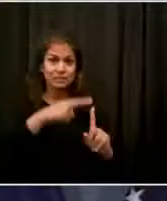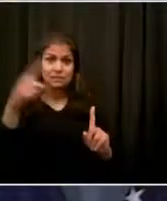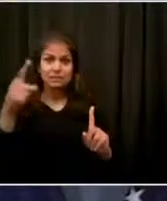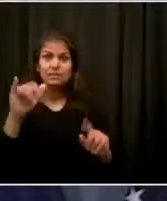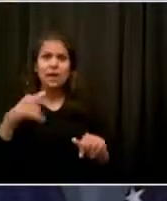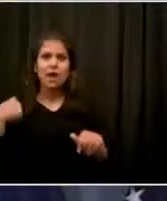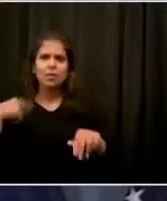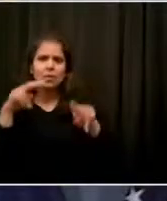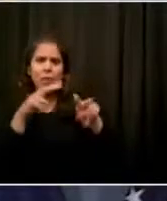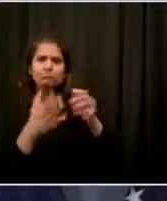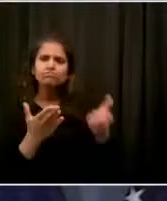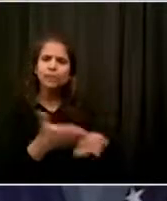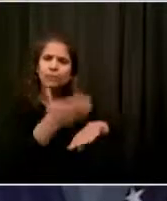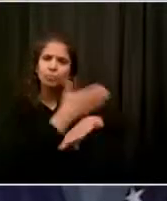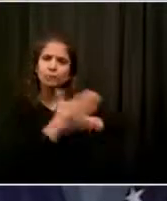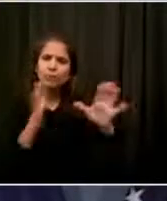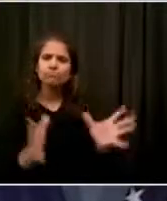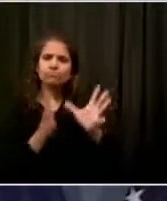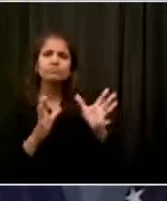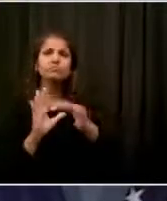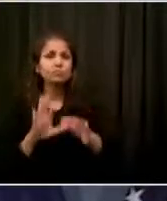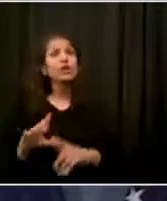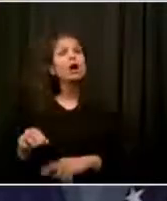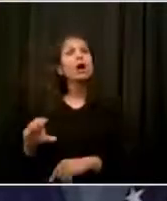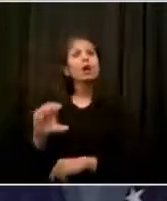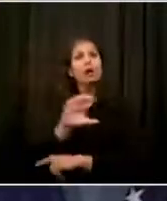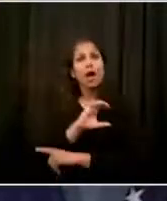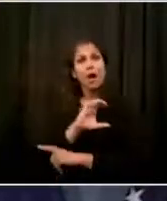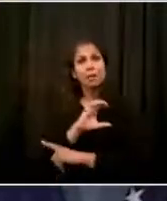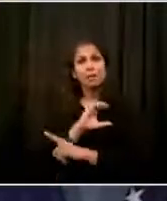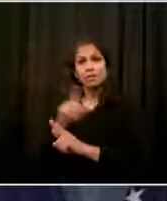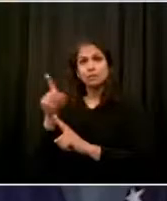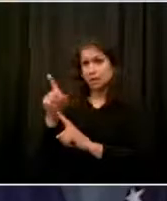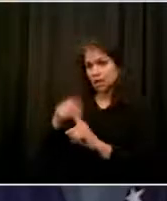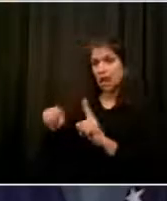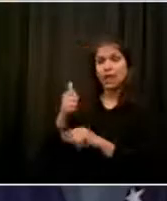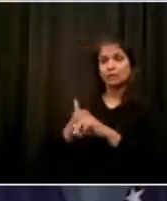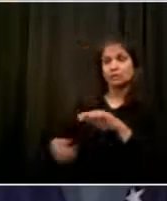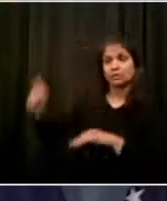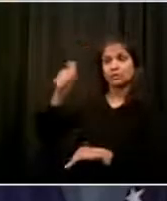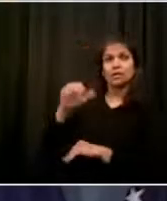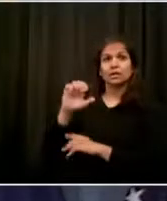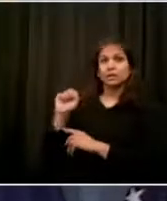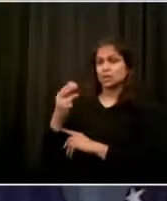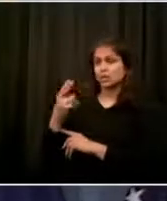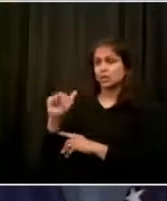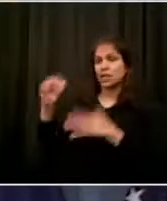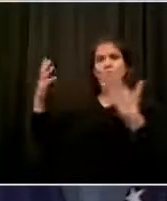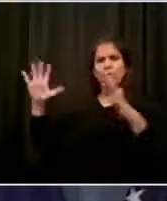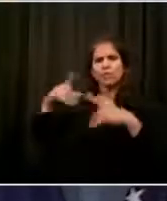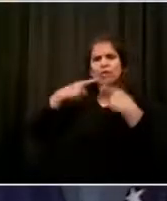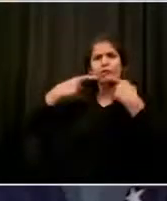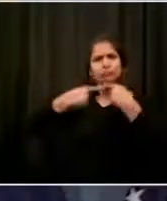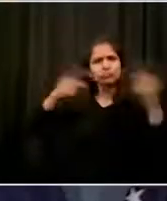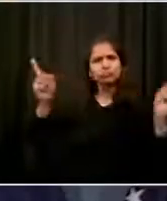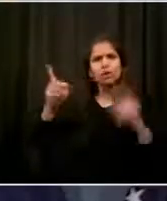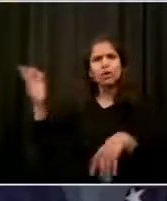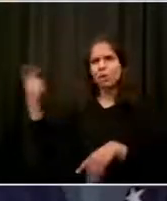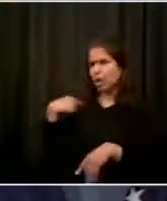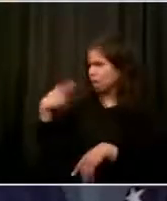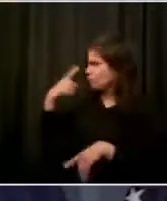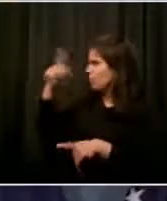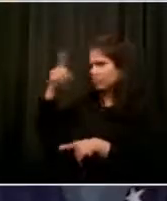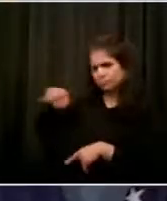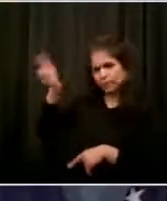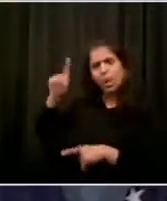want it to go to young people. He said that publicly, and it is absolutely consistent with what he said months ago in terms of redefining the